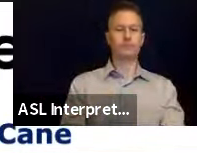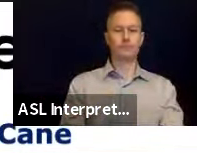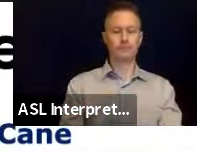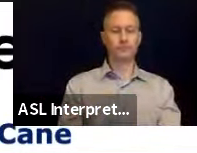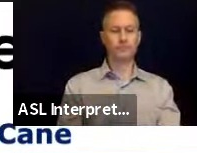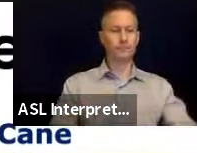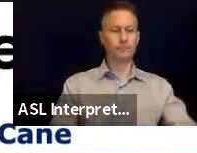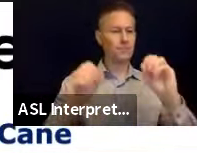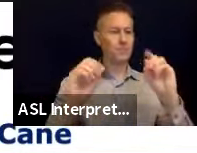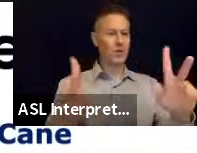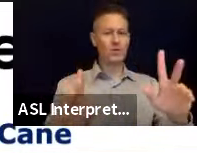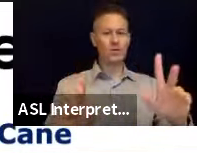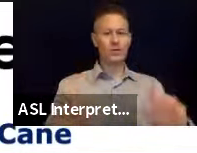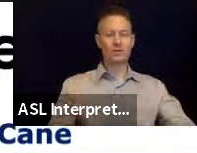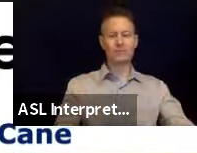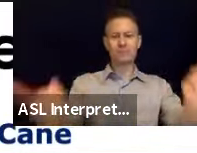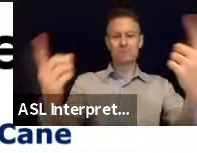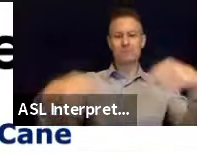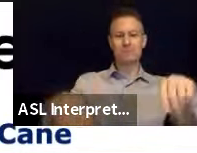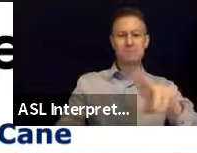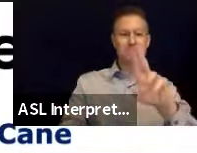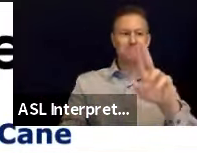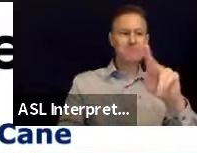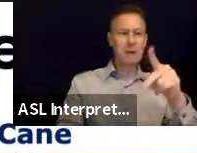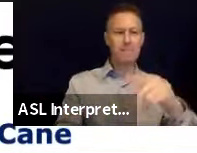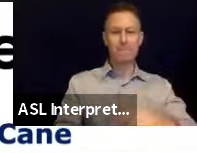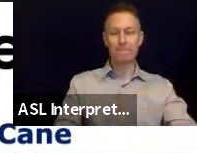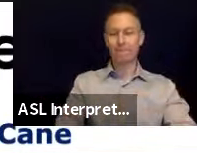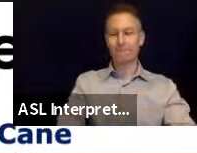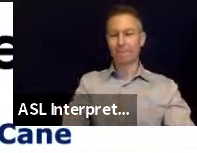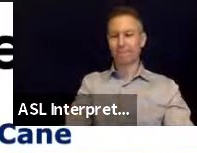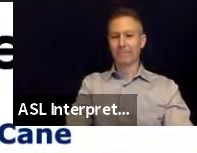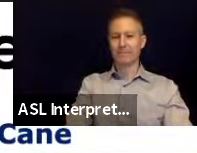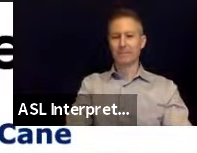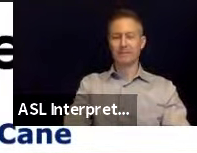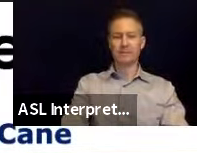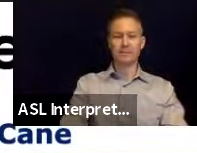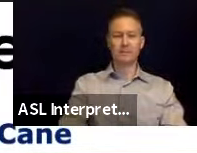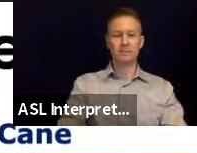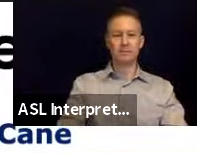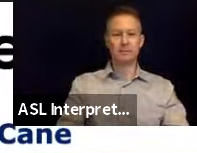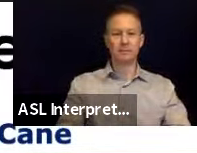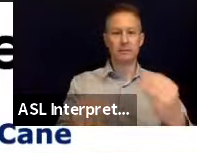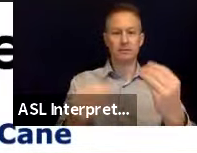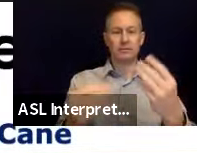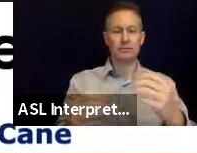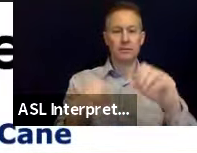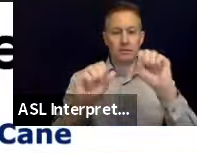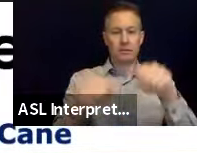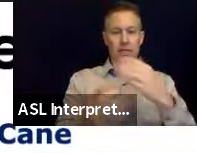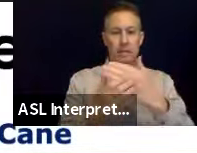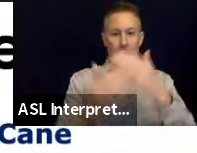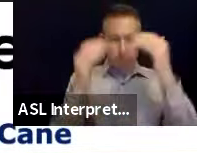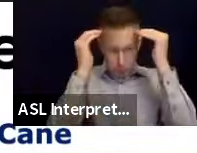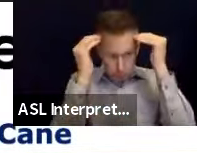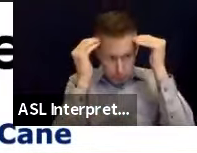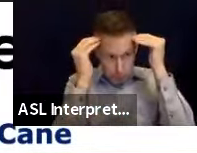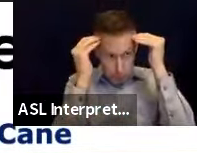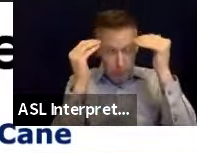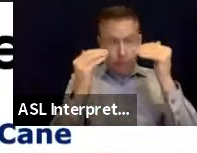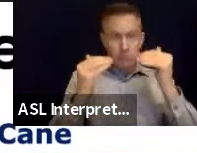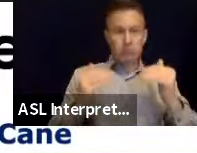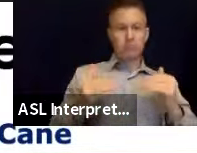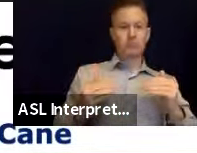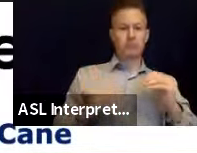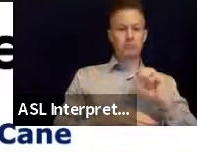Okay, everybody come back up or you can stop covering your head and neck if you opted to stay seated